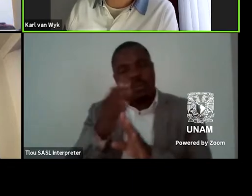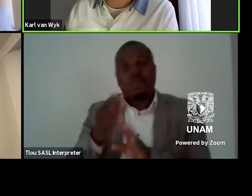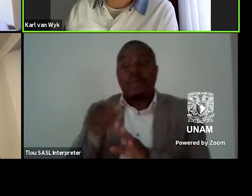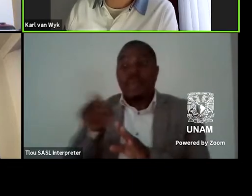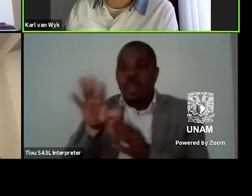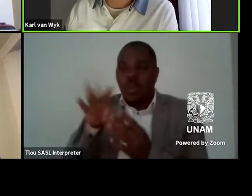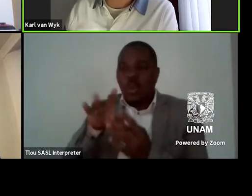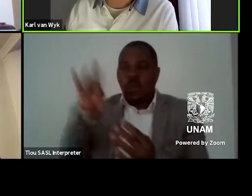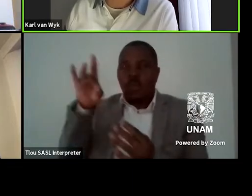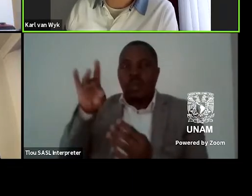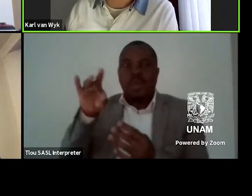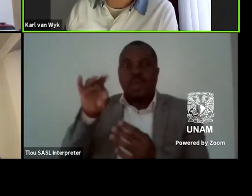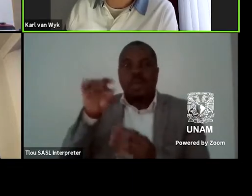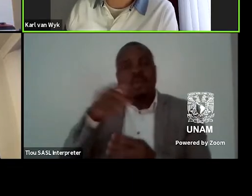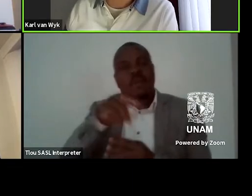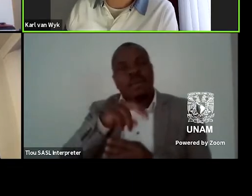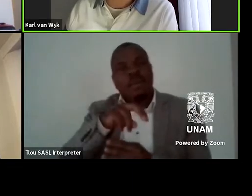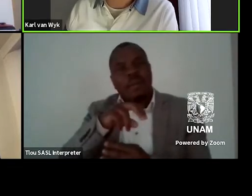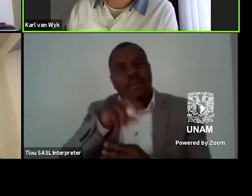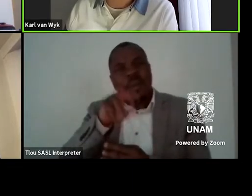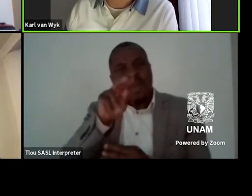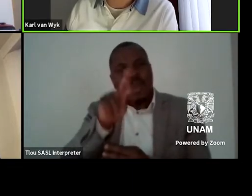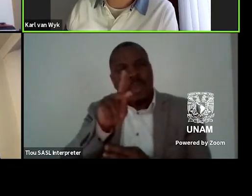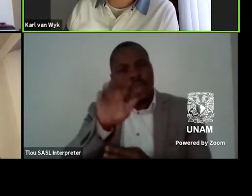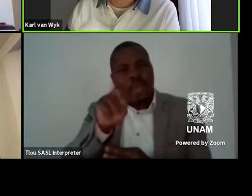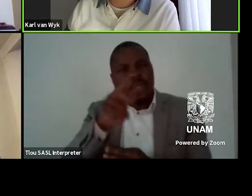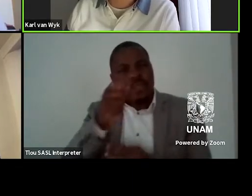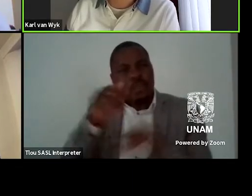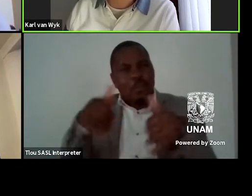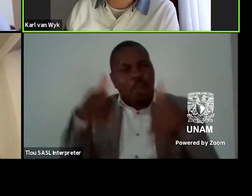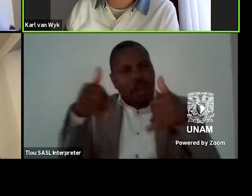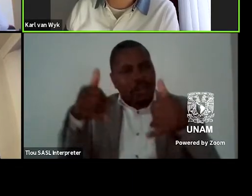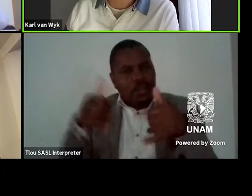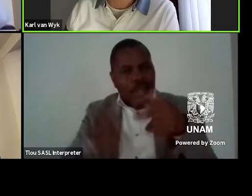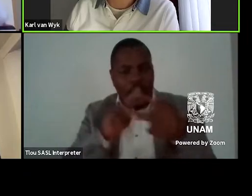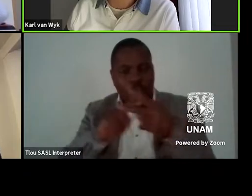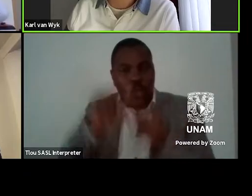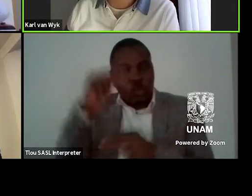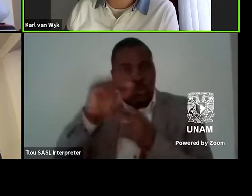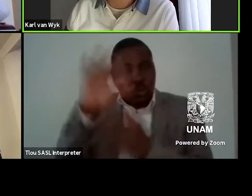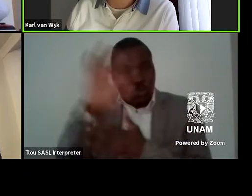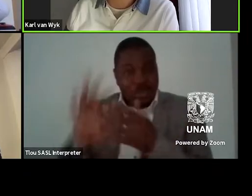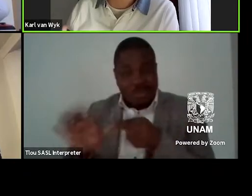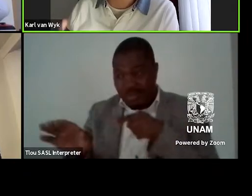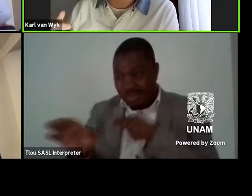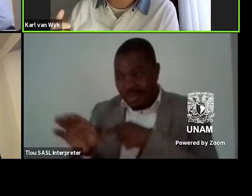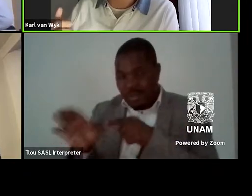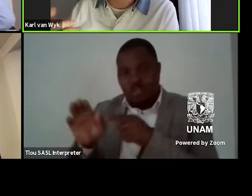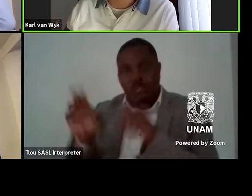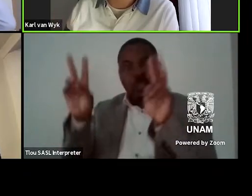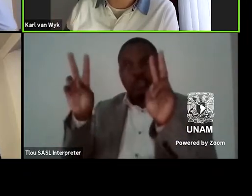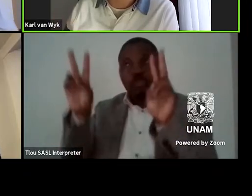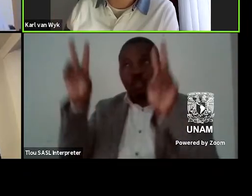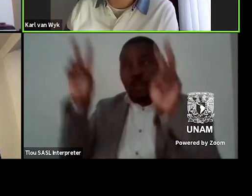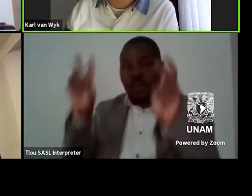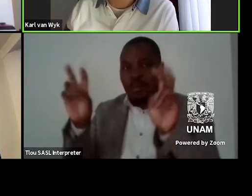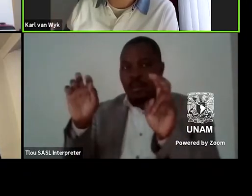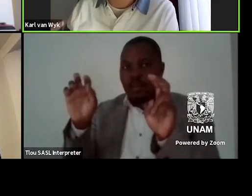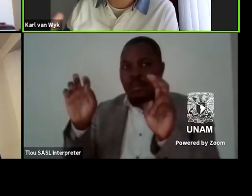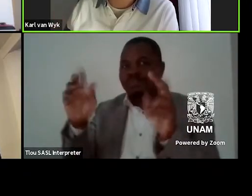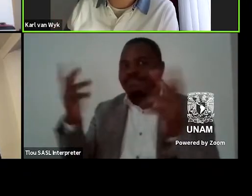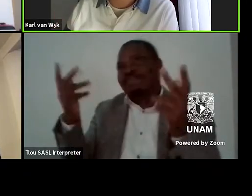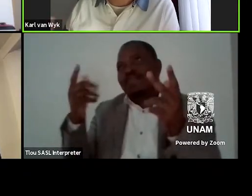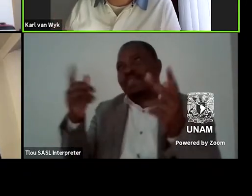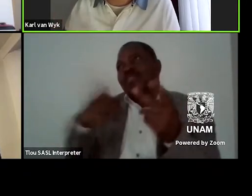Kane prize and the the short story itself and the title um sort of gives it away what it's about